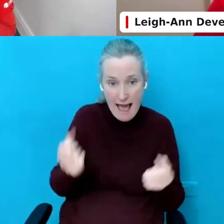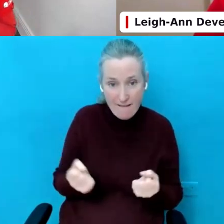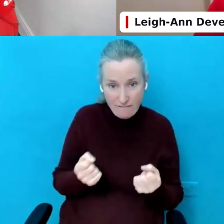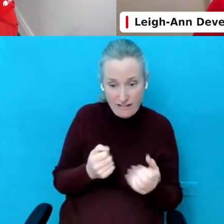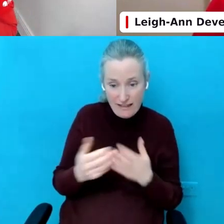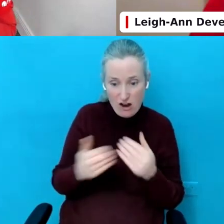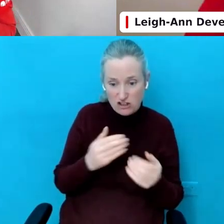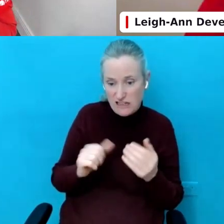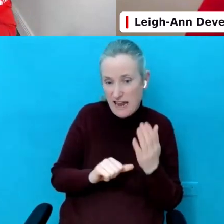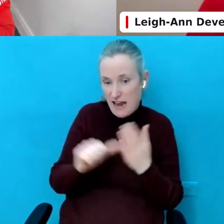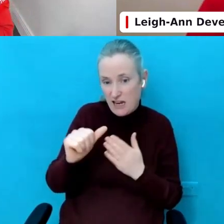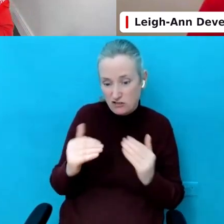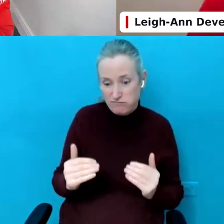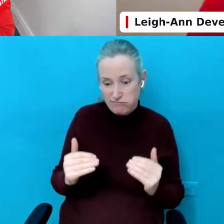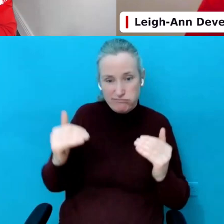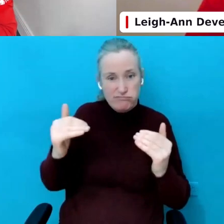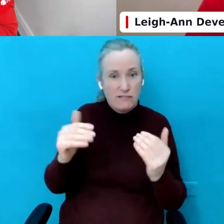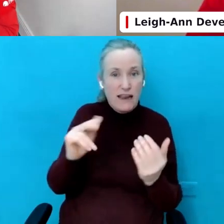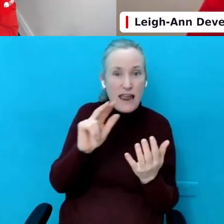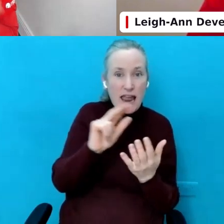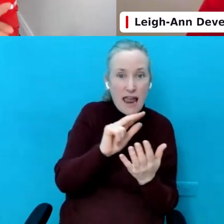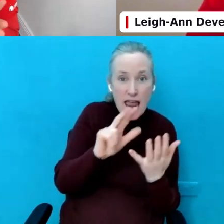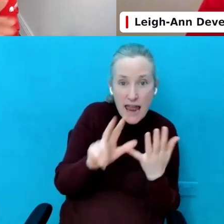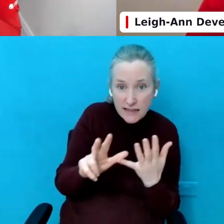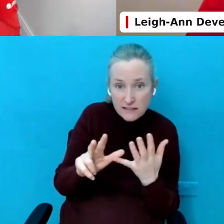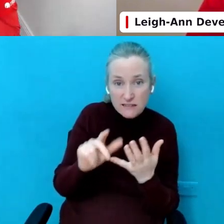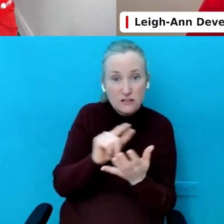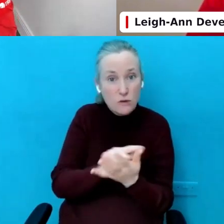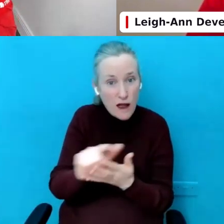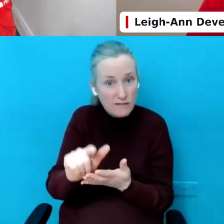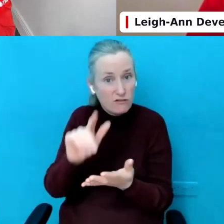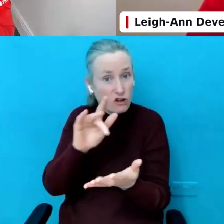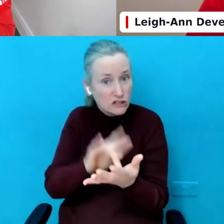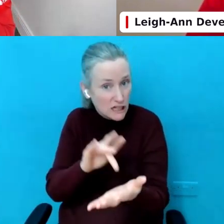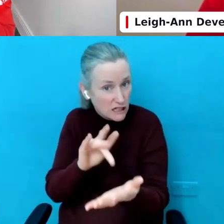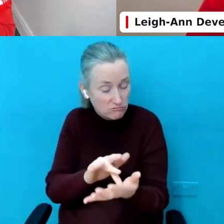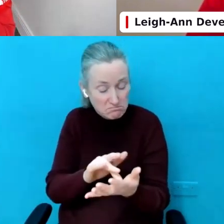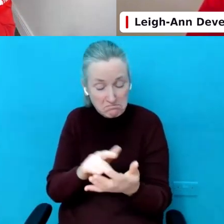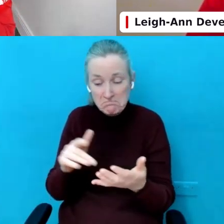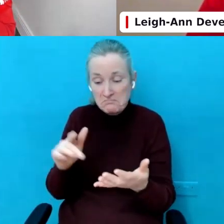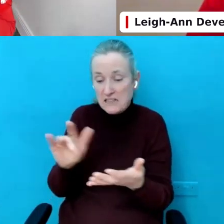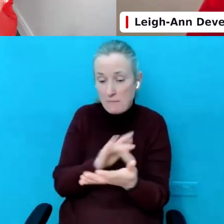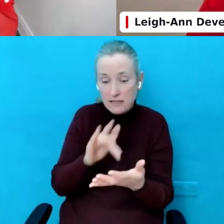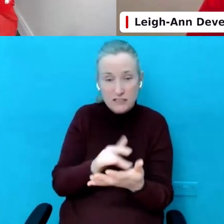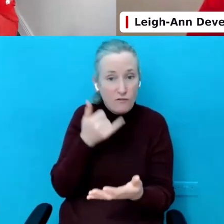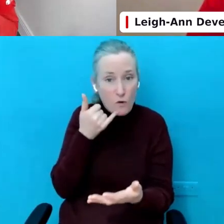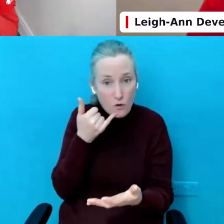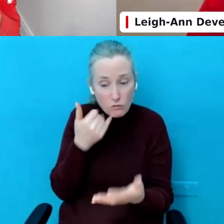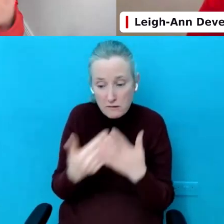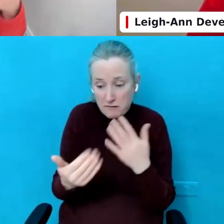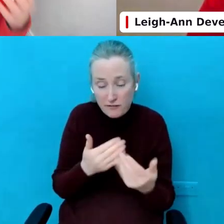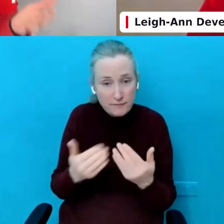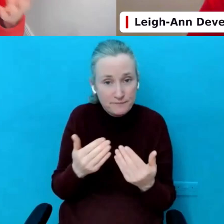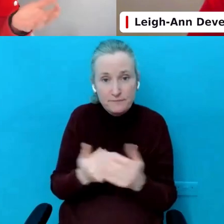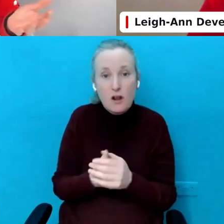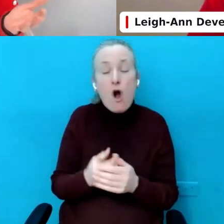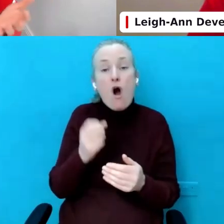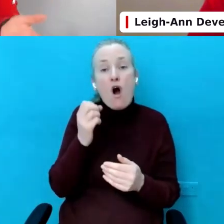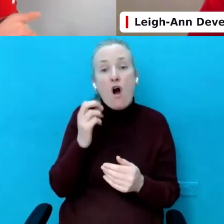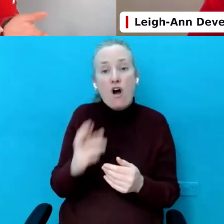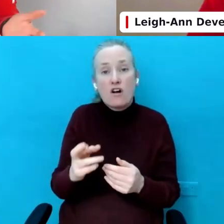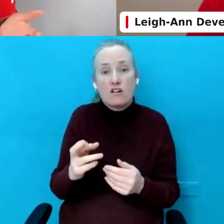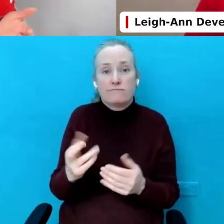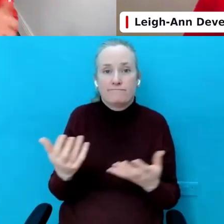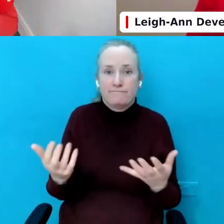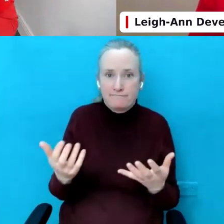It could be 8, 12, 13. Tablet or mobile device. Or it could be,